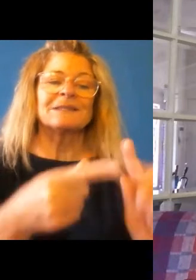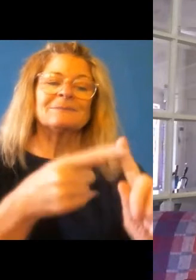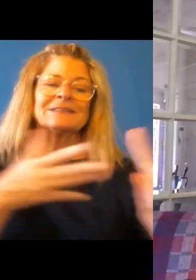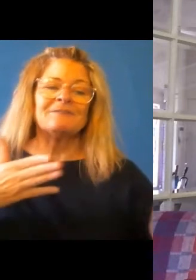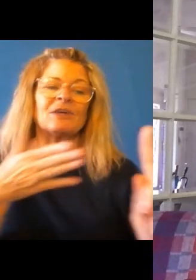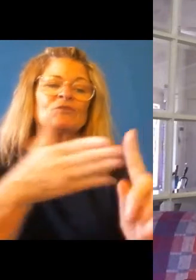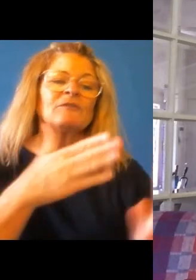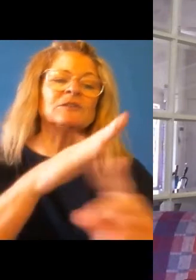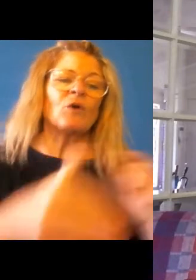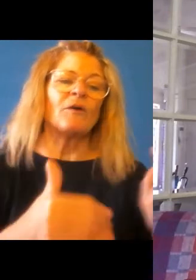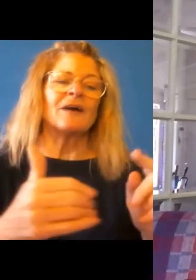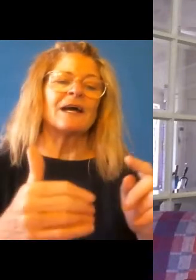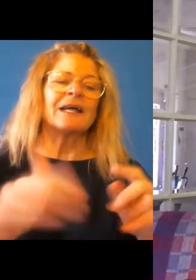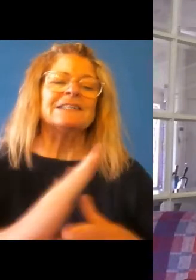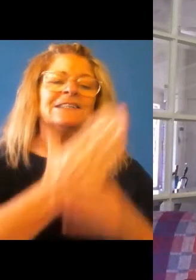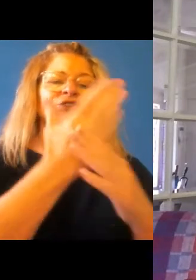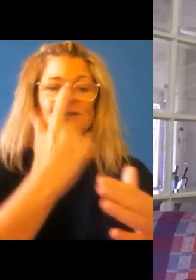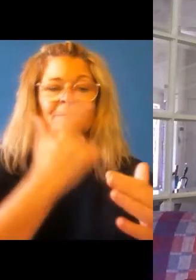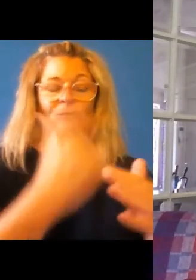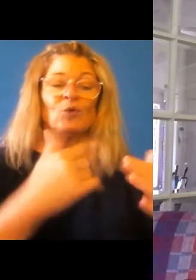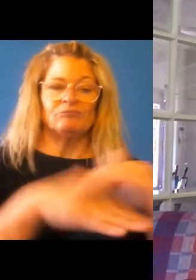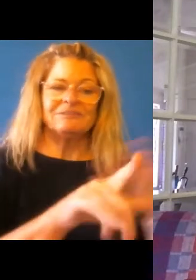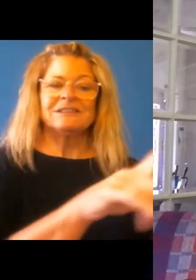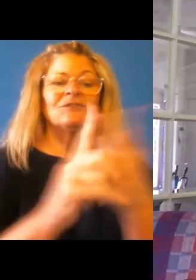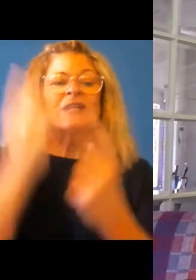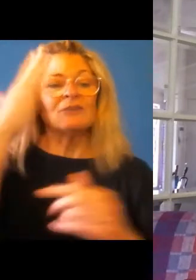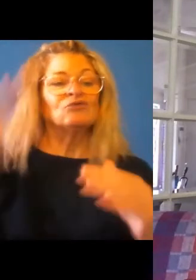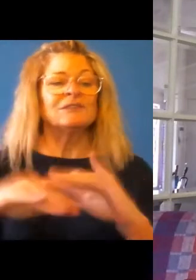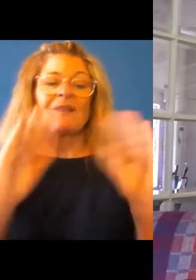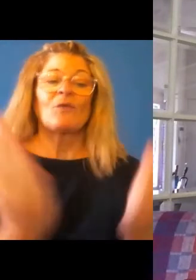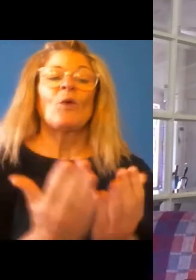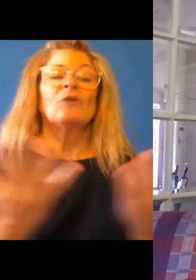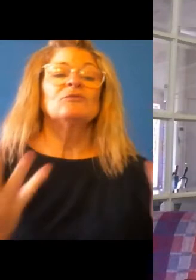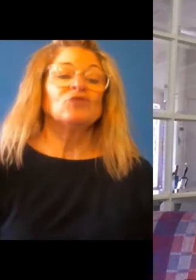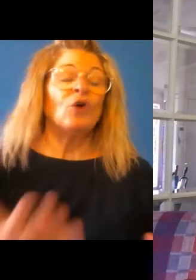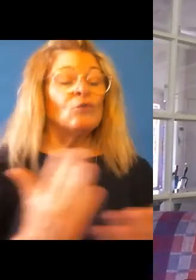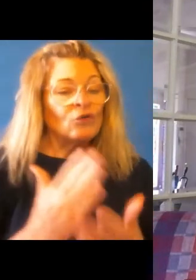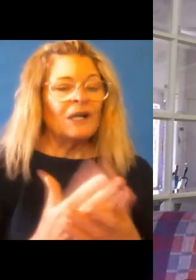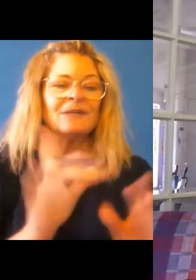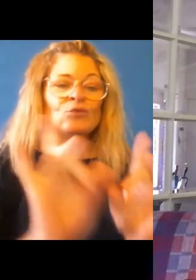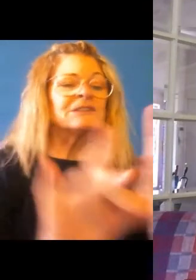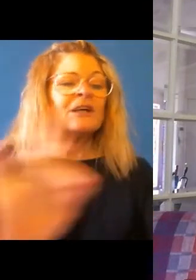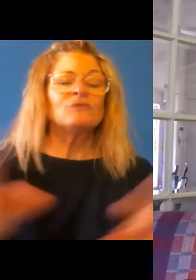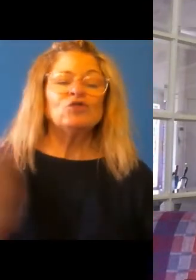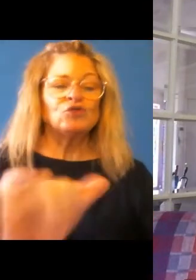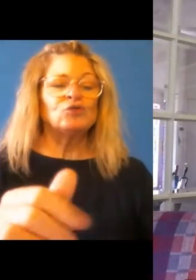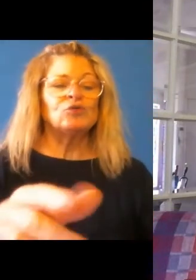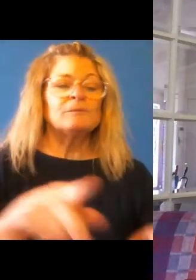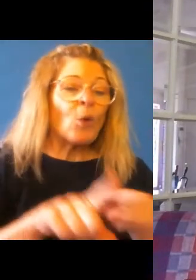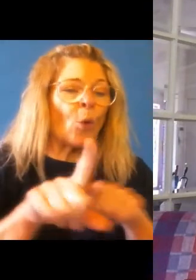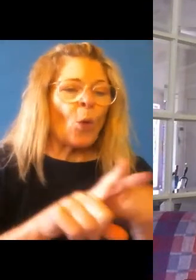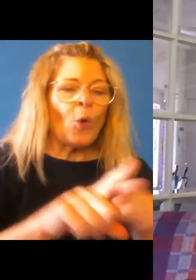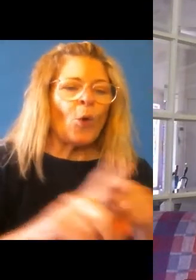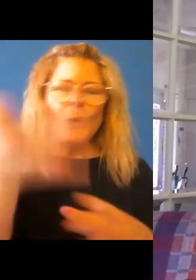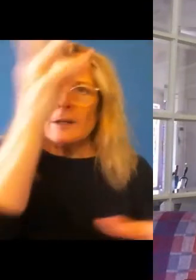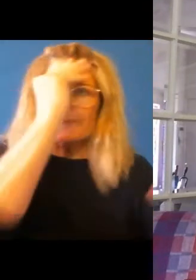of the world. So, so, so yeah, it's become, it's about becoming informed and, and, and, know, taking those opportunities I mentioned